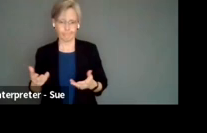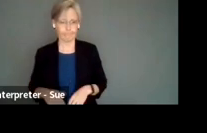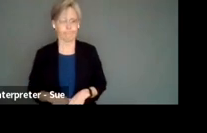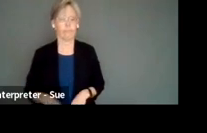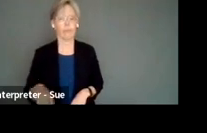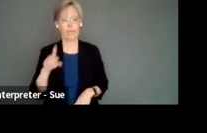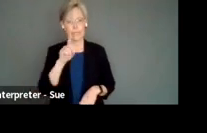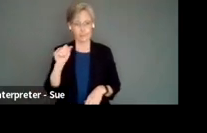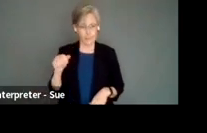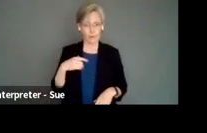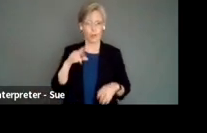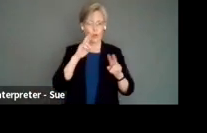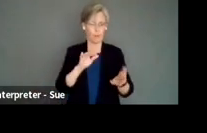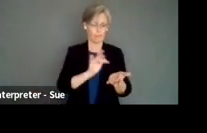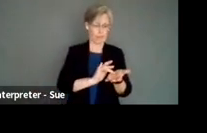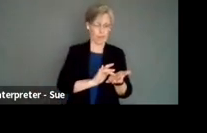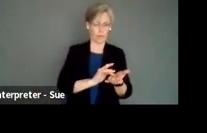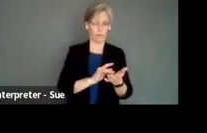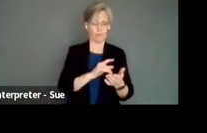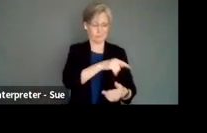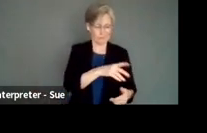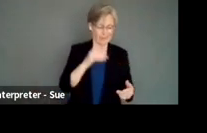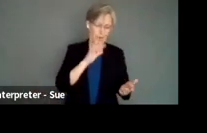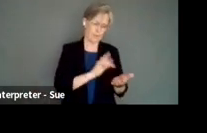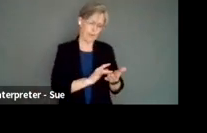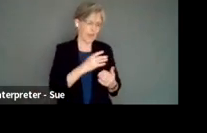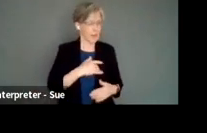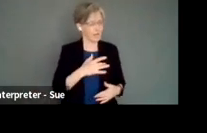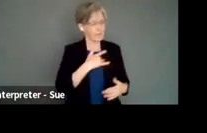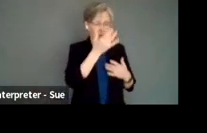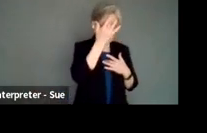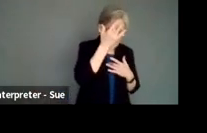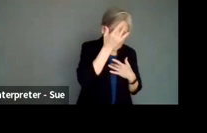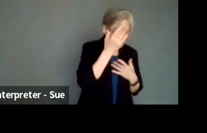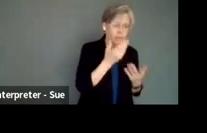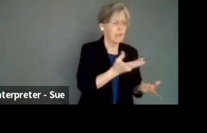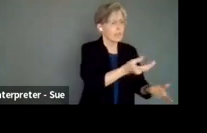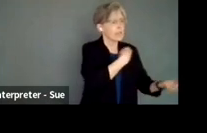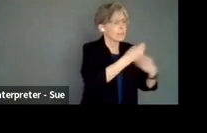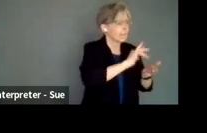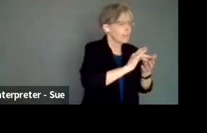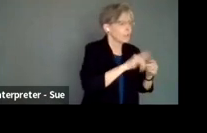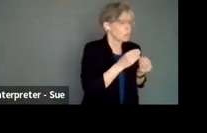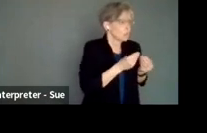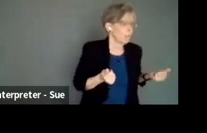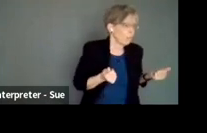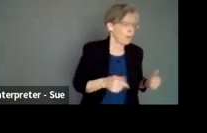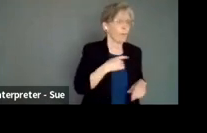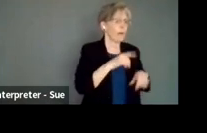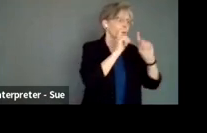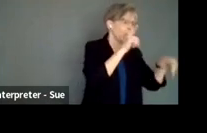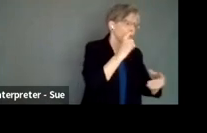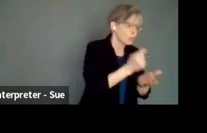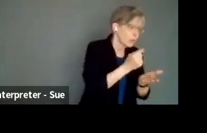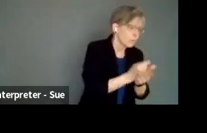we look at medical intervention as a solution. I'm feeling sick today. So what medicines can I take? Or what medical treatments or